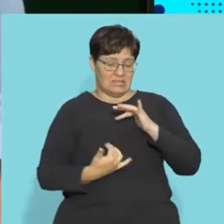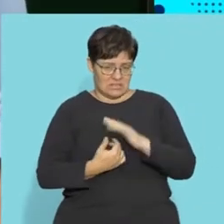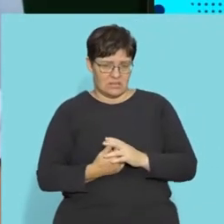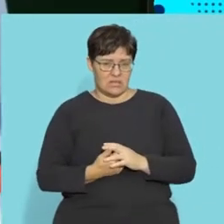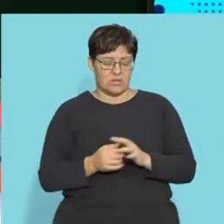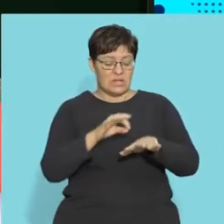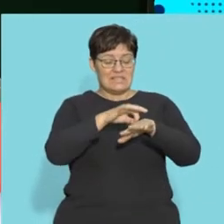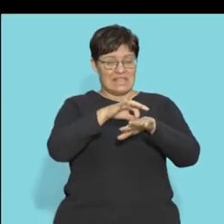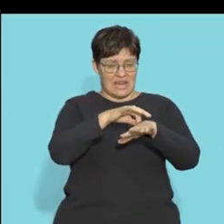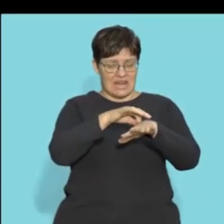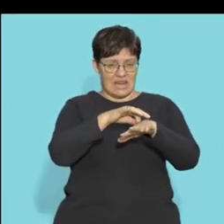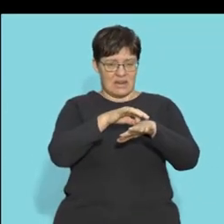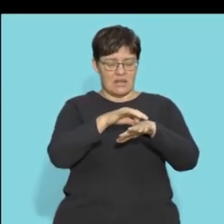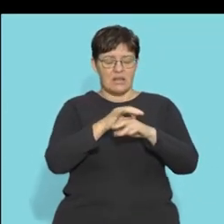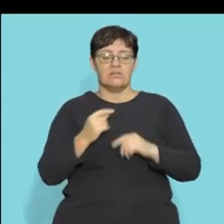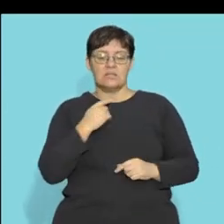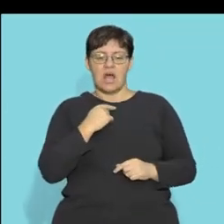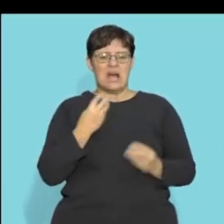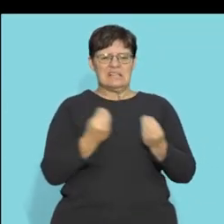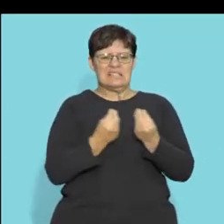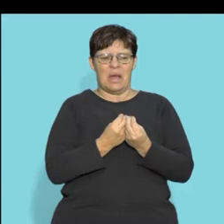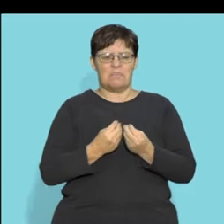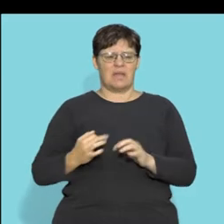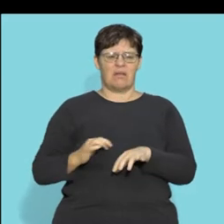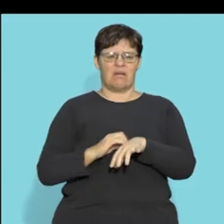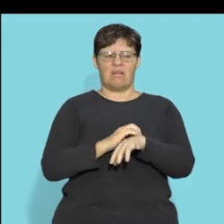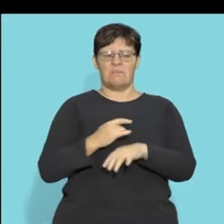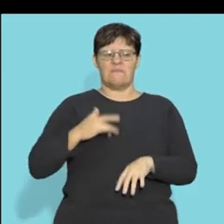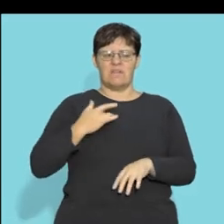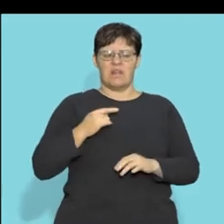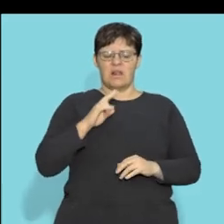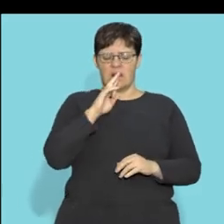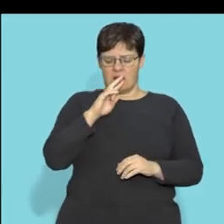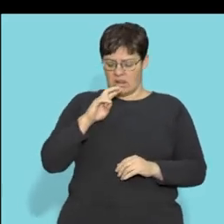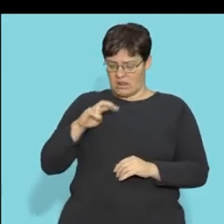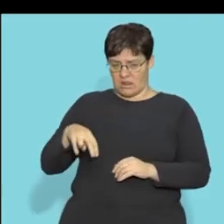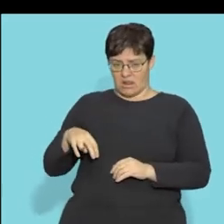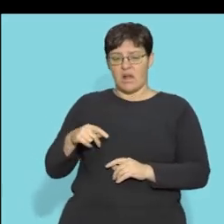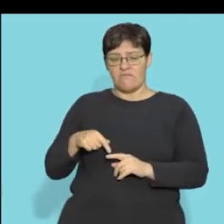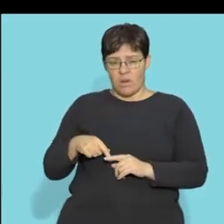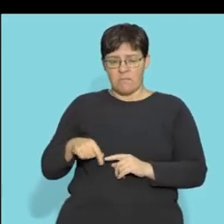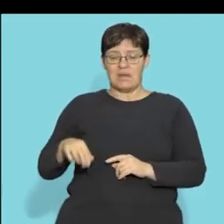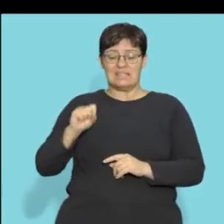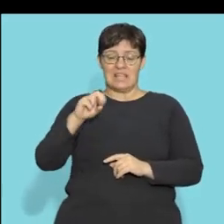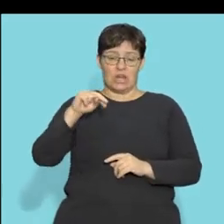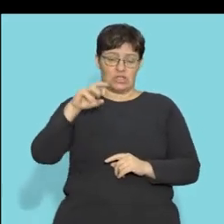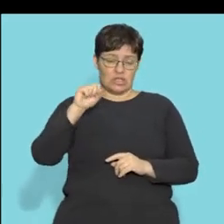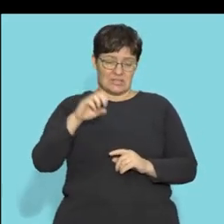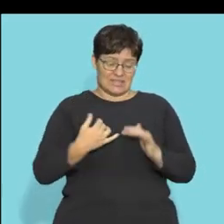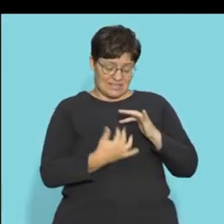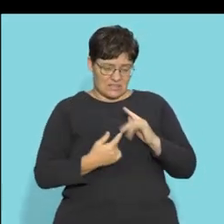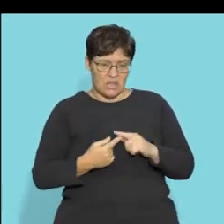receptor in the skin will send that impulse via the sensory neuron from the